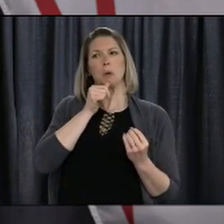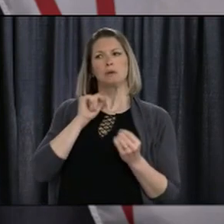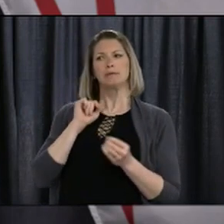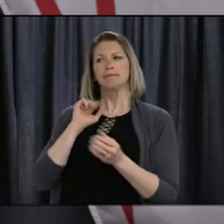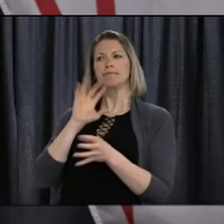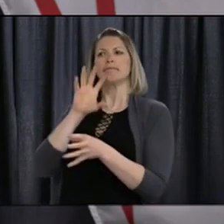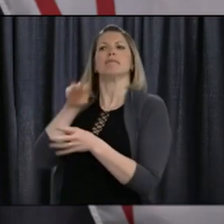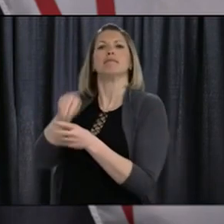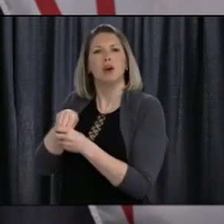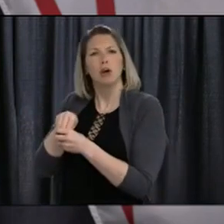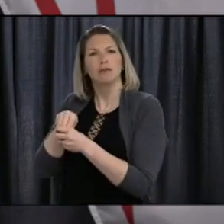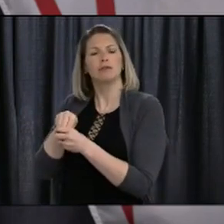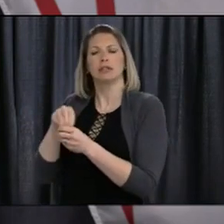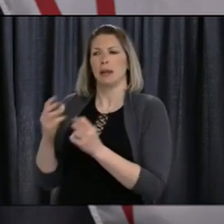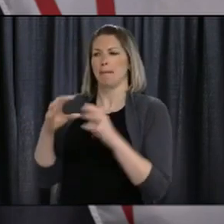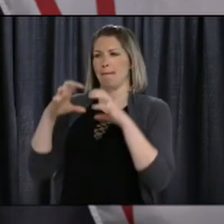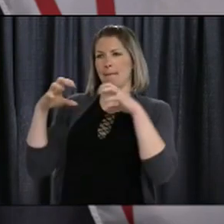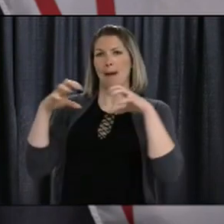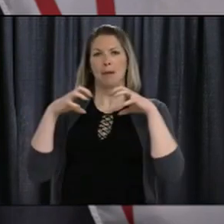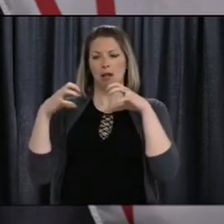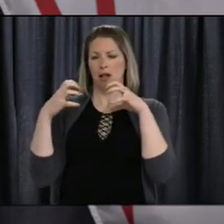household at risk.